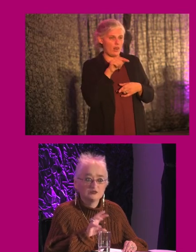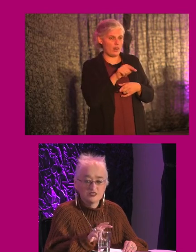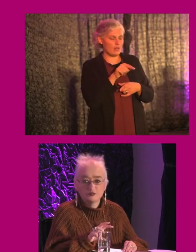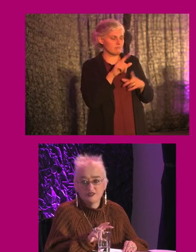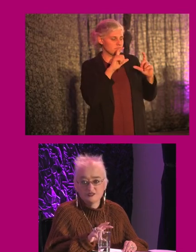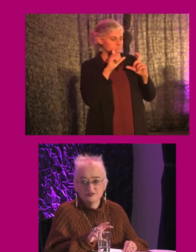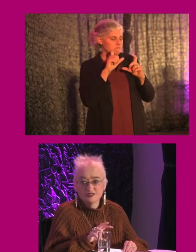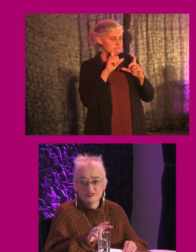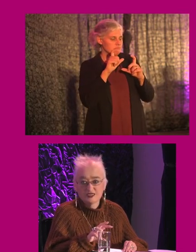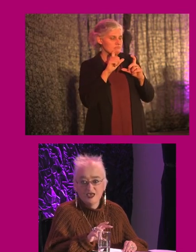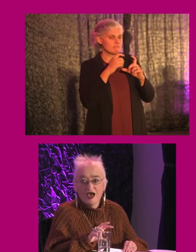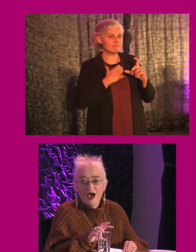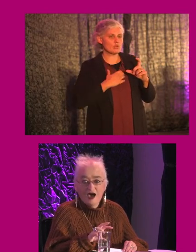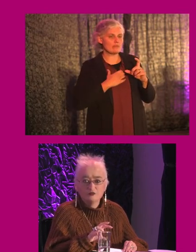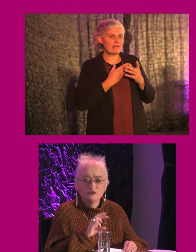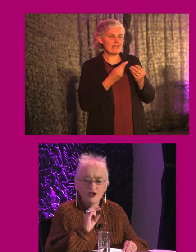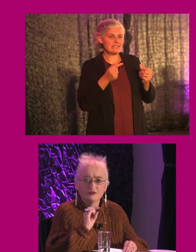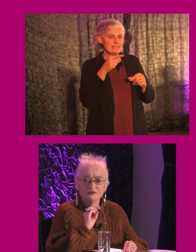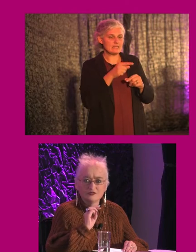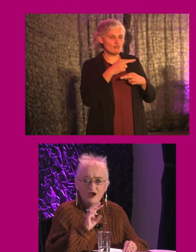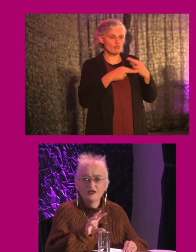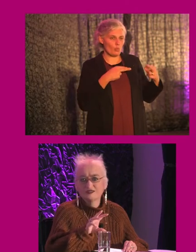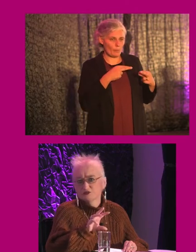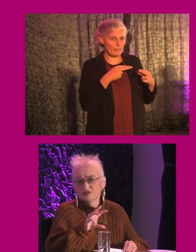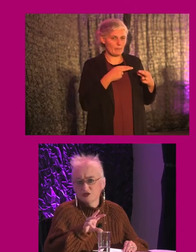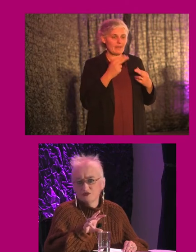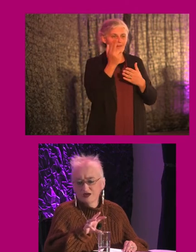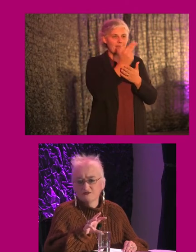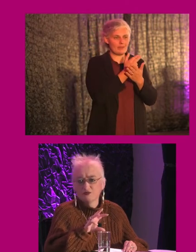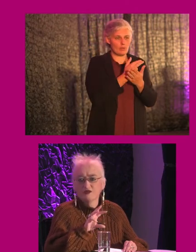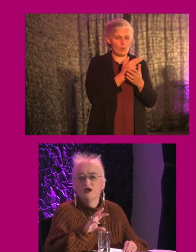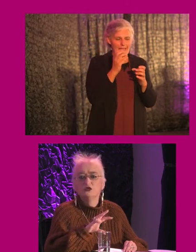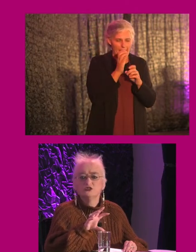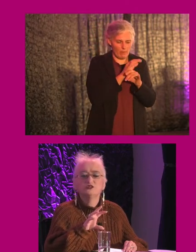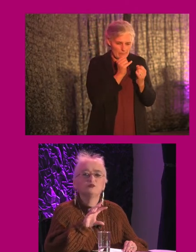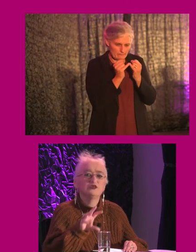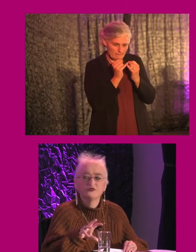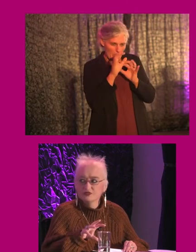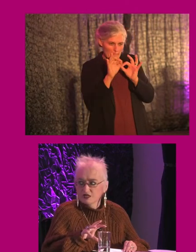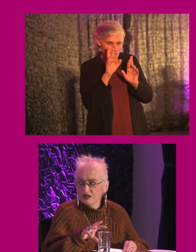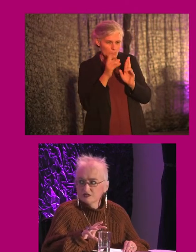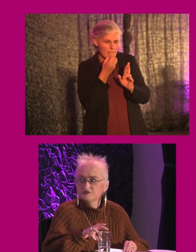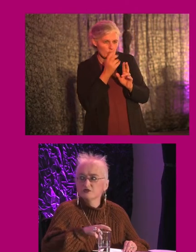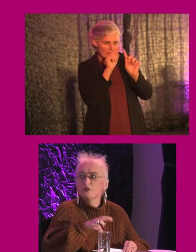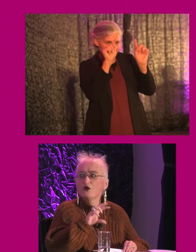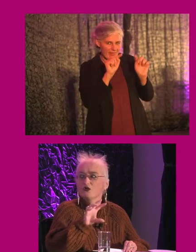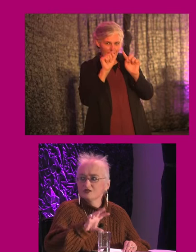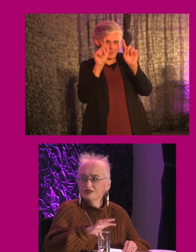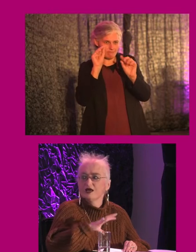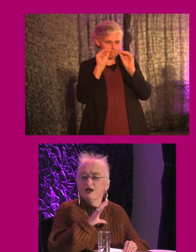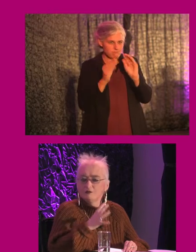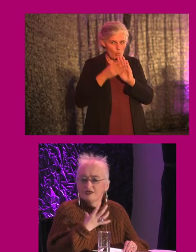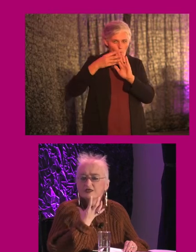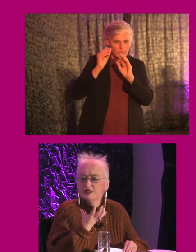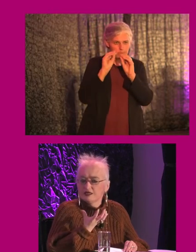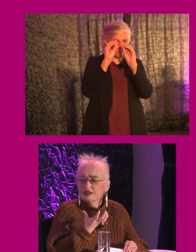Changing Places facility. Our architect was so careful about choosing beautiful tiles for the walls and